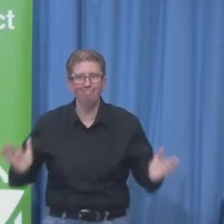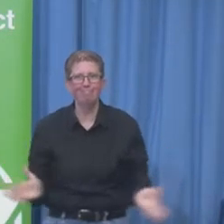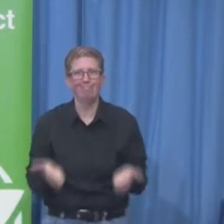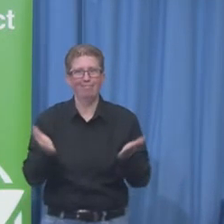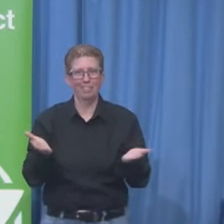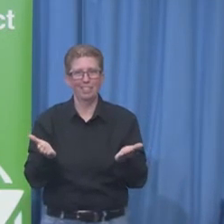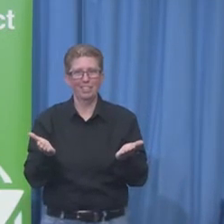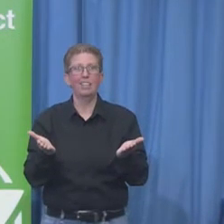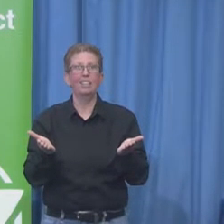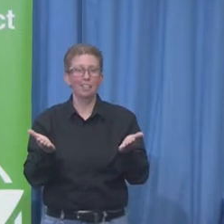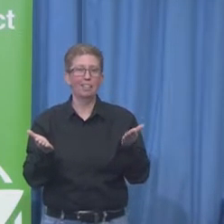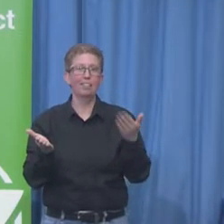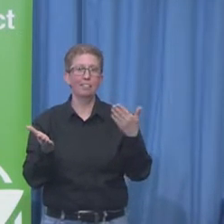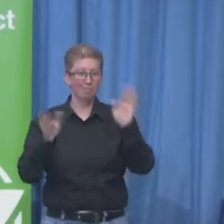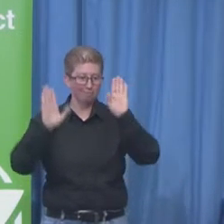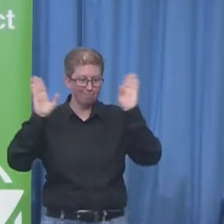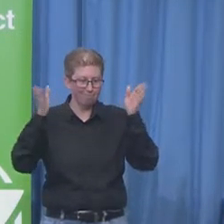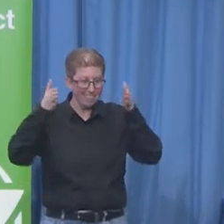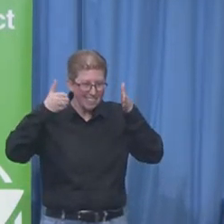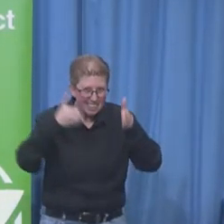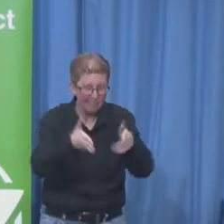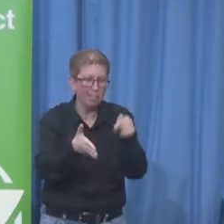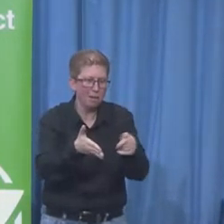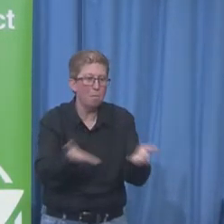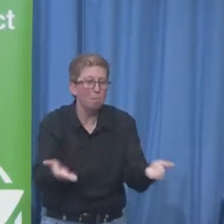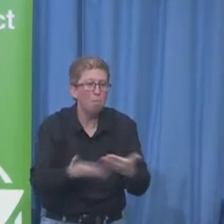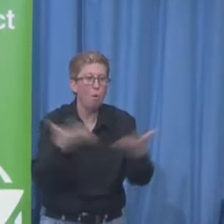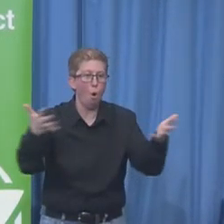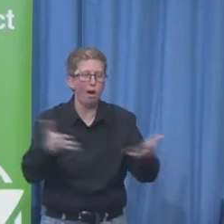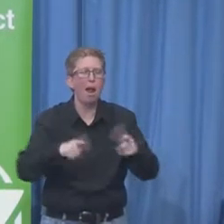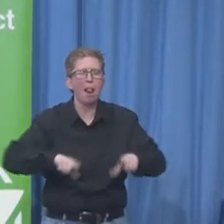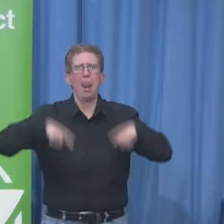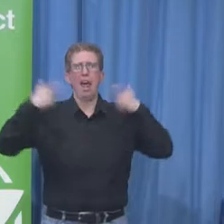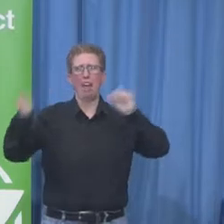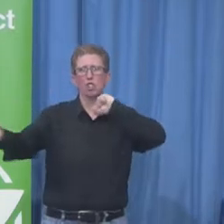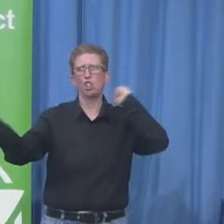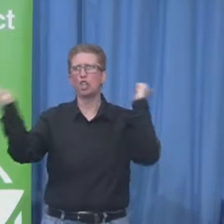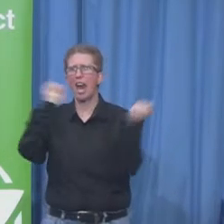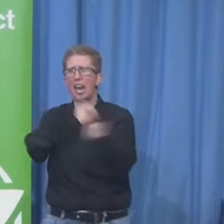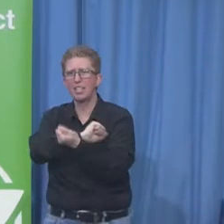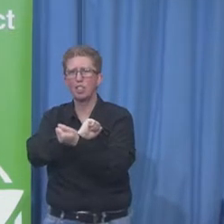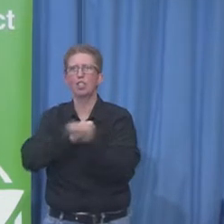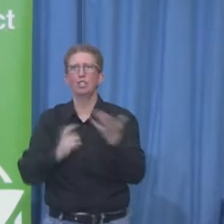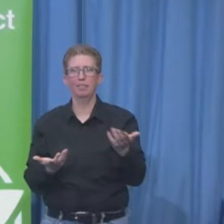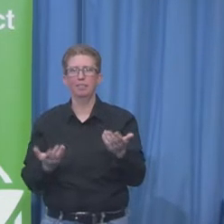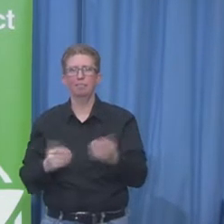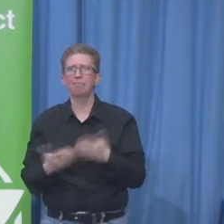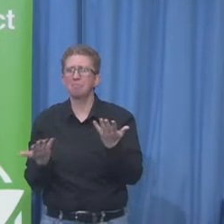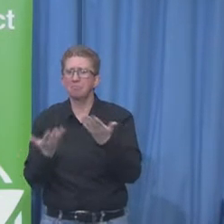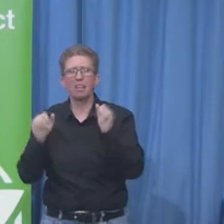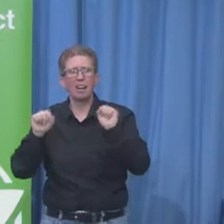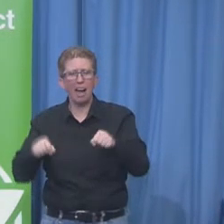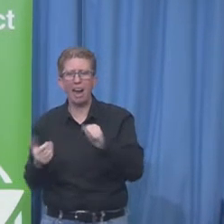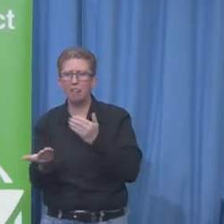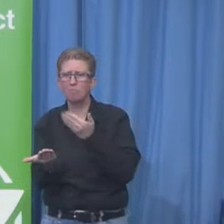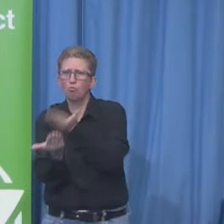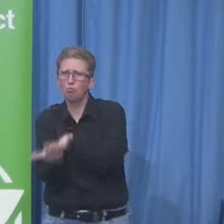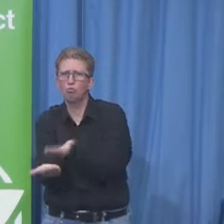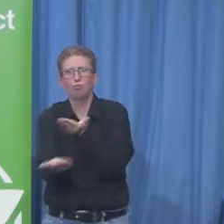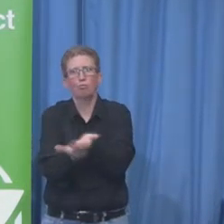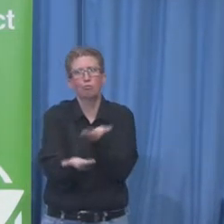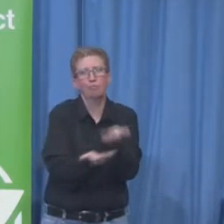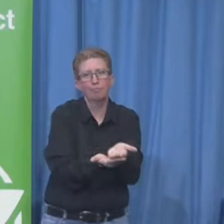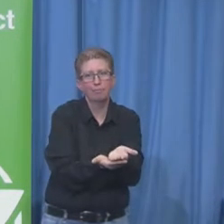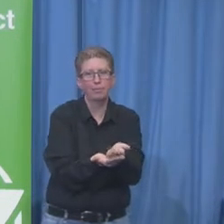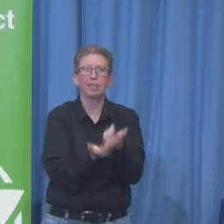an academy without barriers that allows people with disability to attend an educational program that results